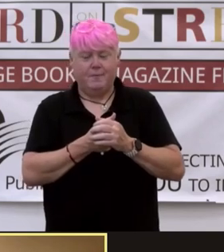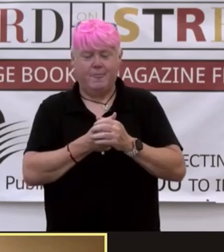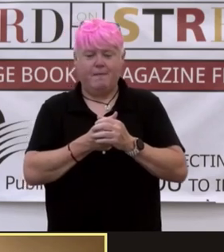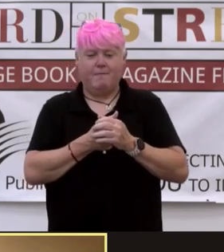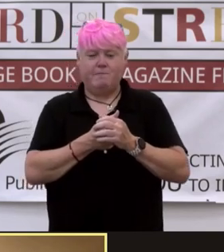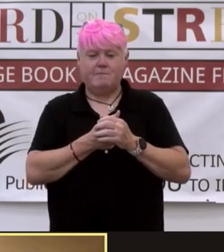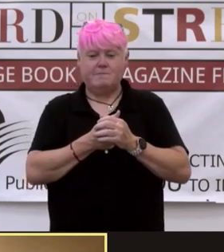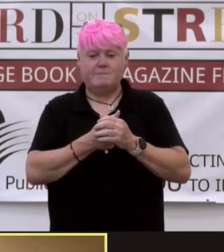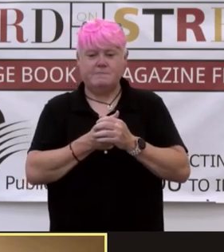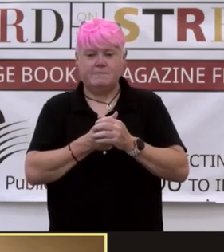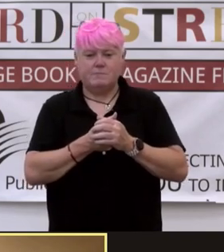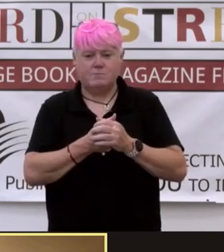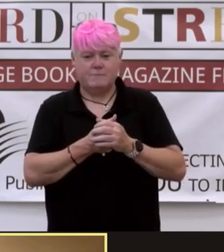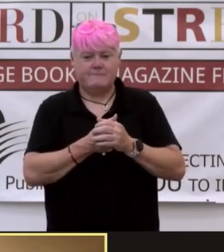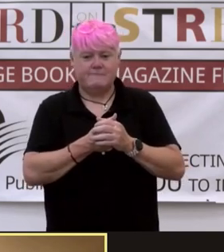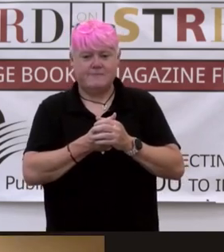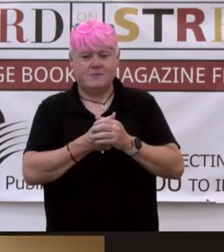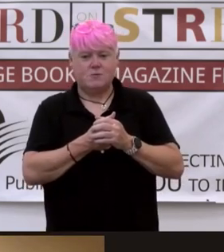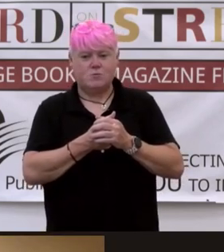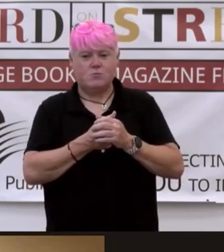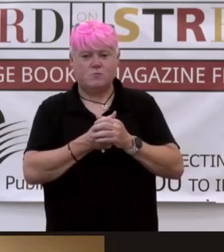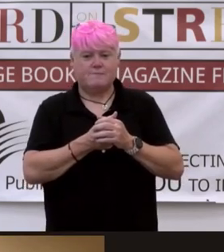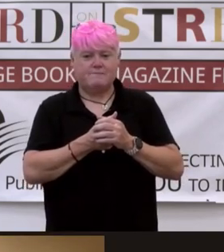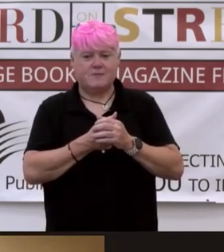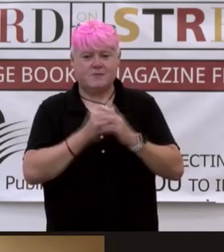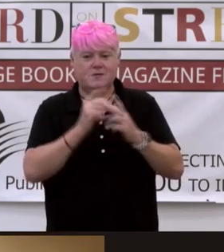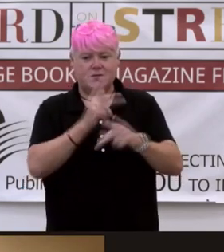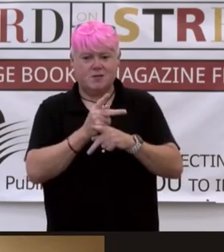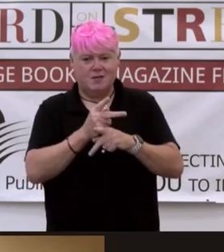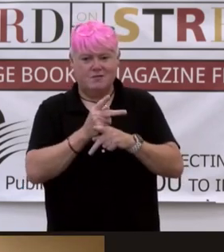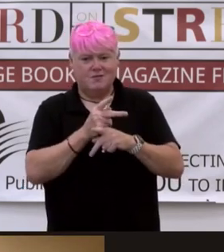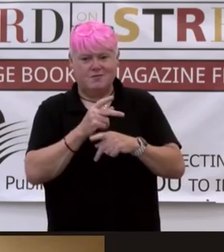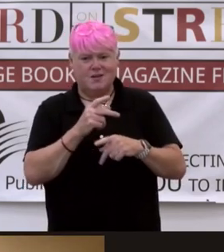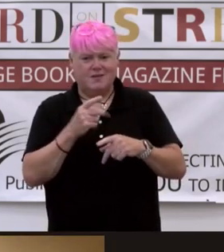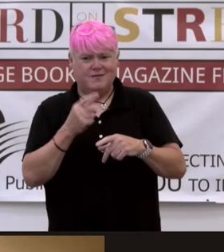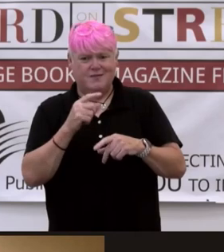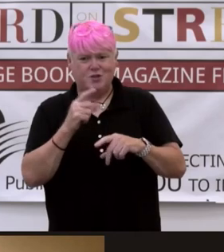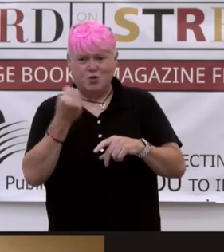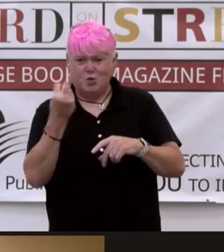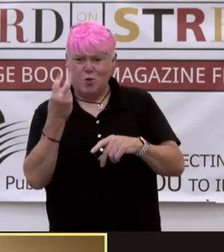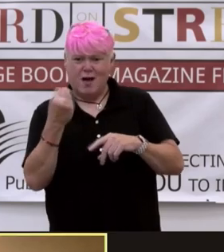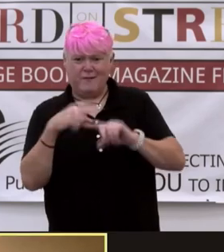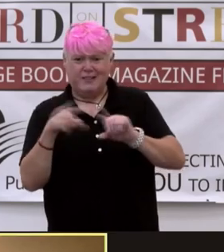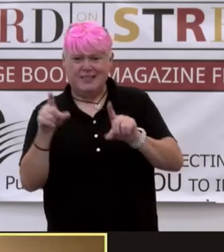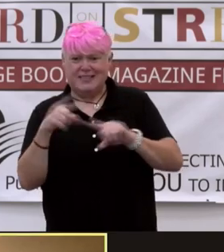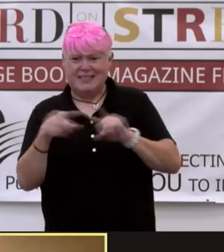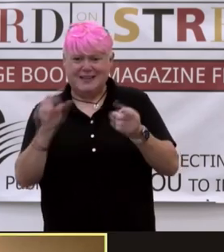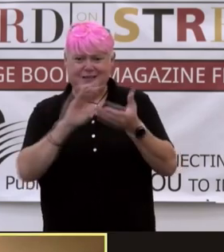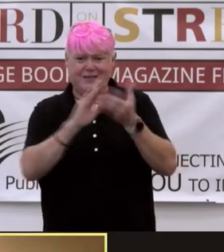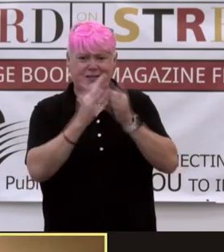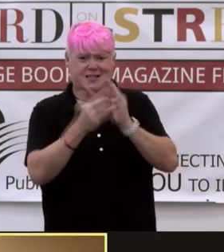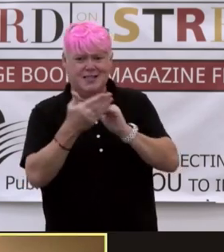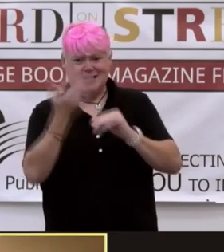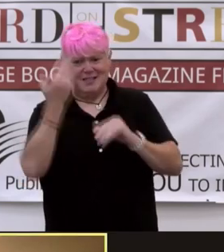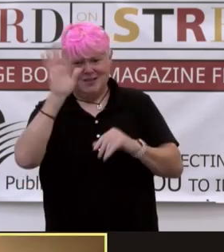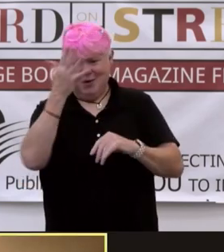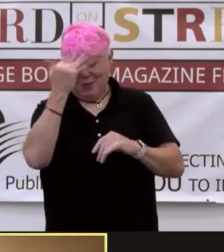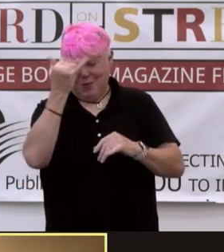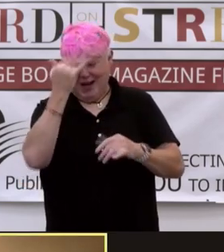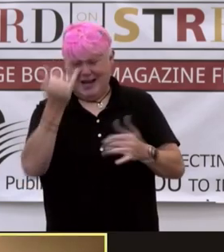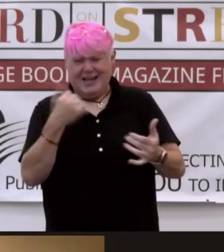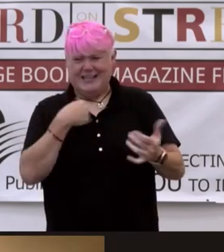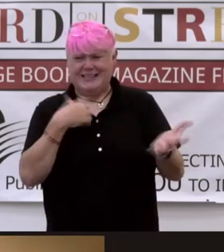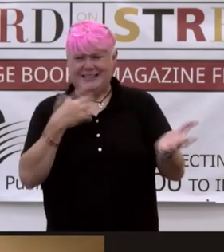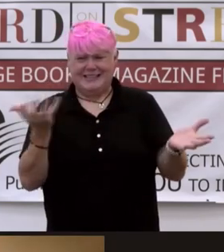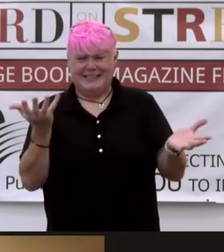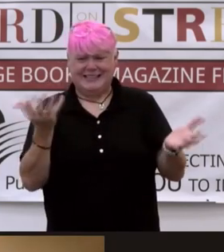Yeah. Very cool. Very cool. Yeah. Keeping track of 12 different locations would have been a thing. don't know why I did that. Did you have